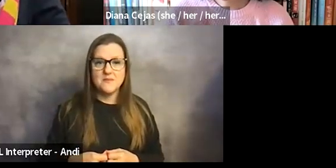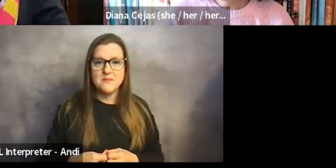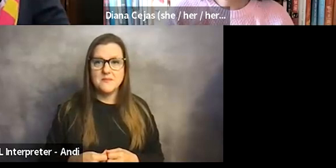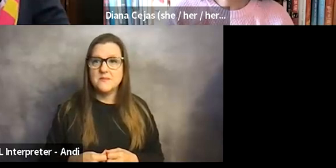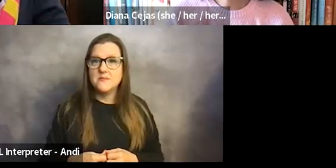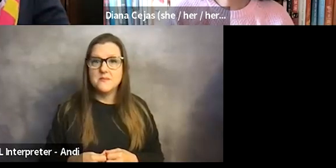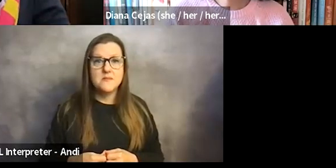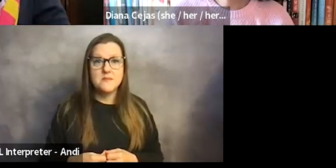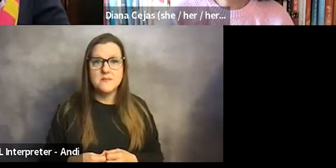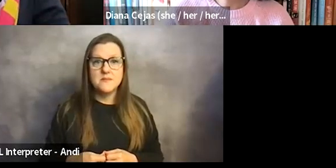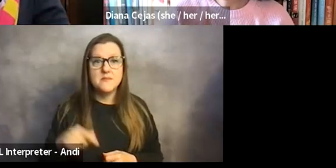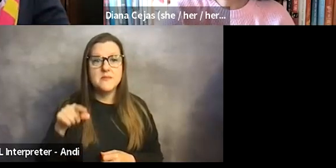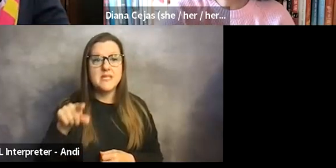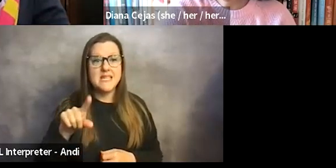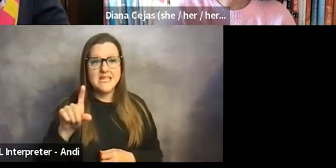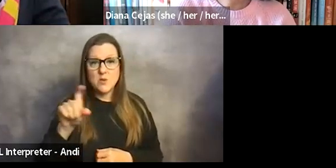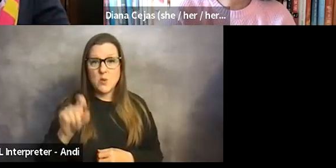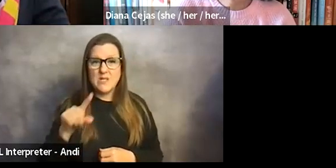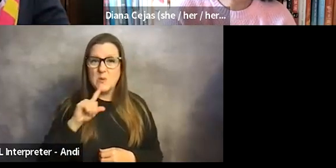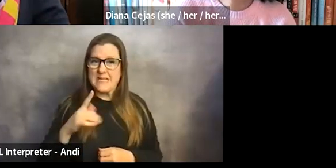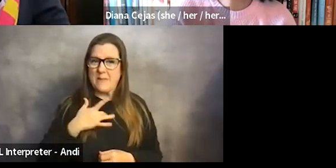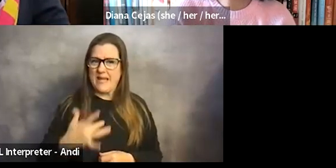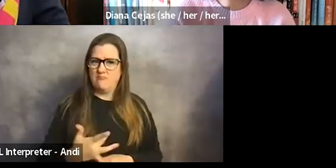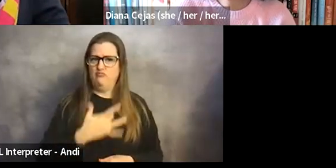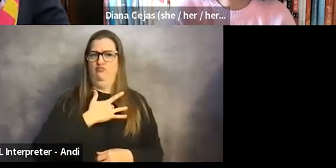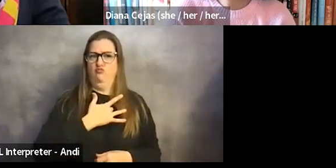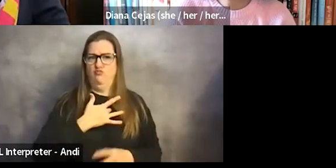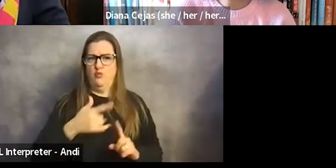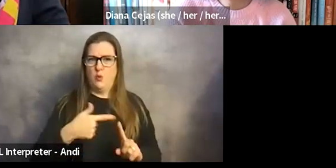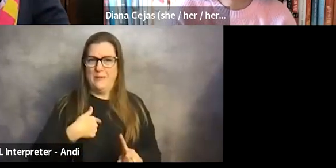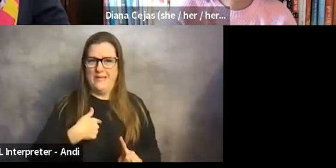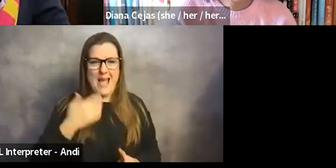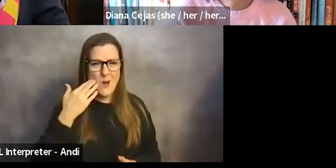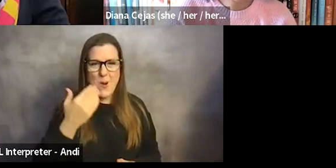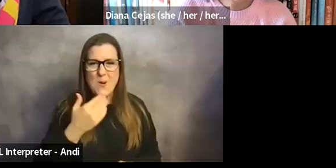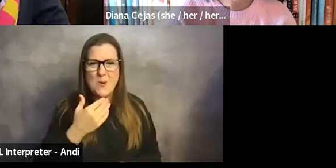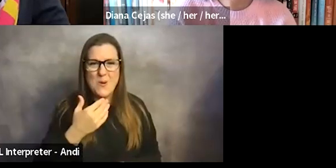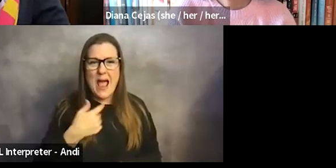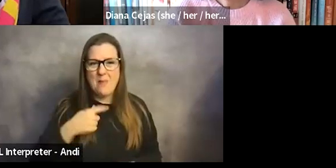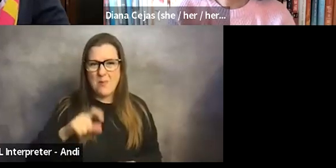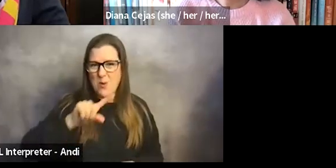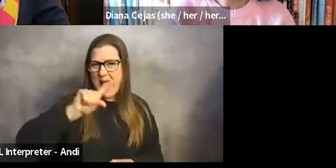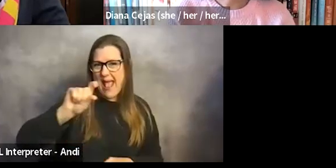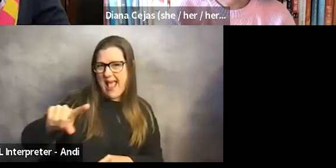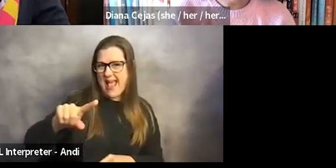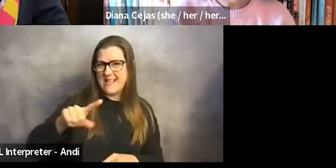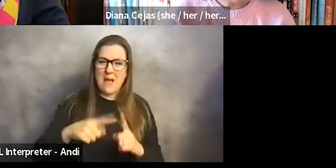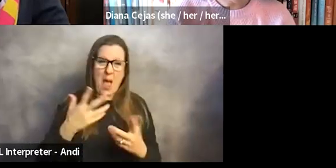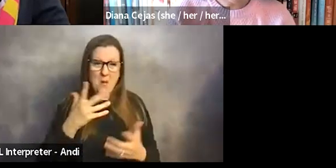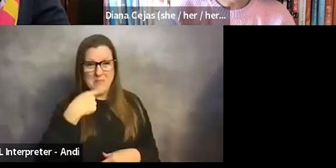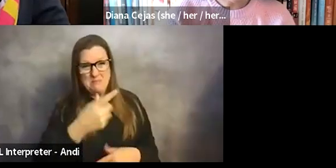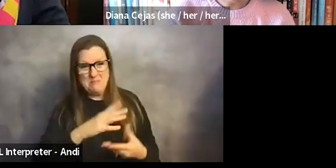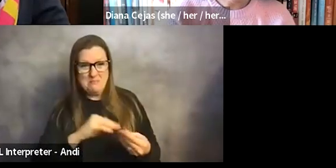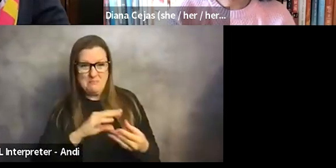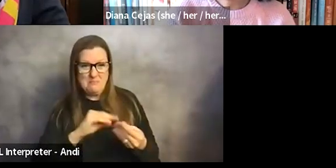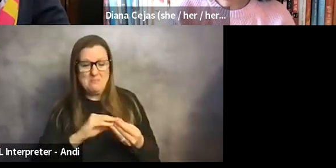So this question is also really resonating with me, even though I know I'm supposed to be one asking the questions. So I realized